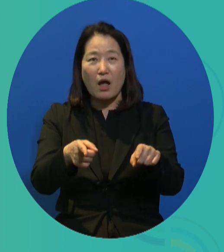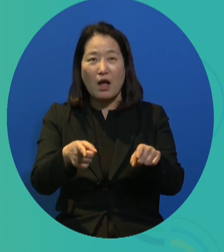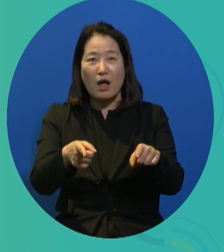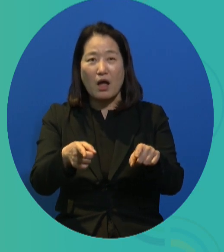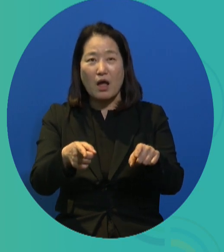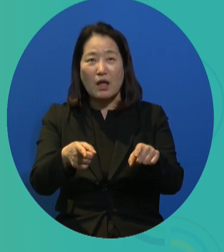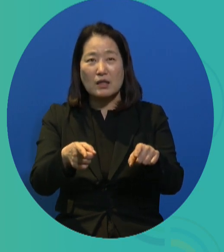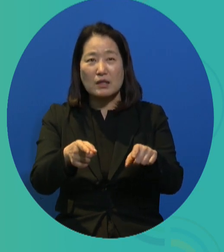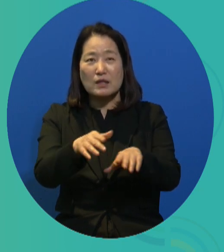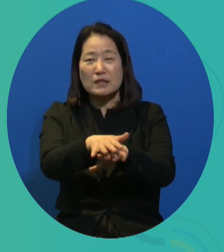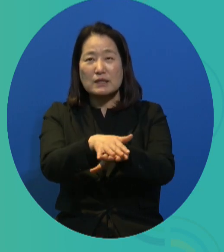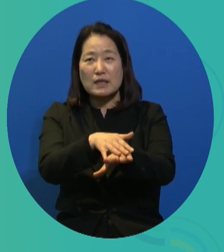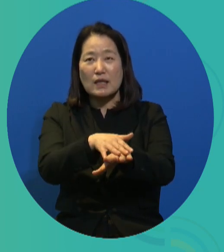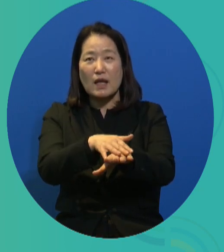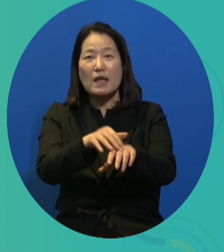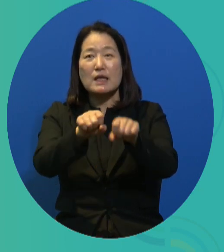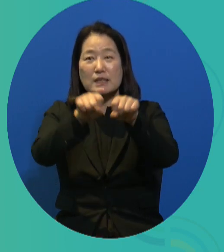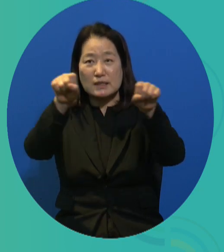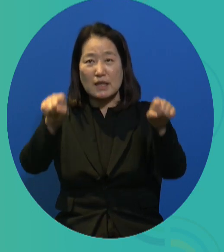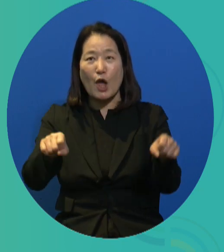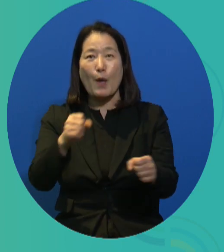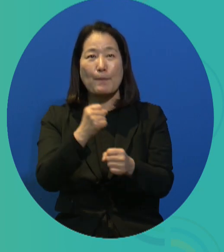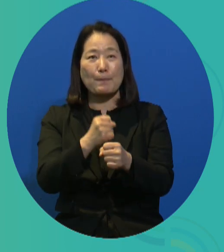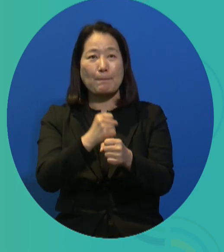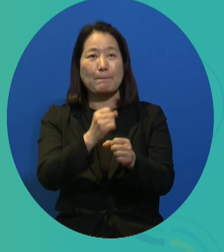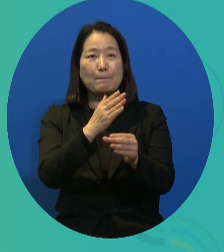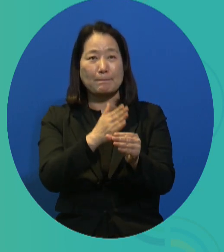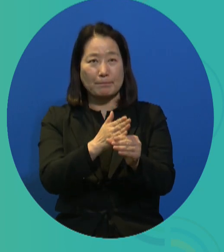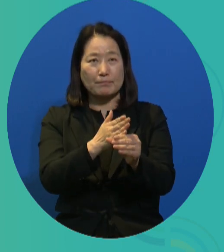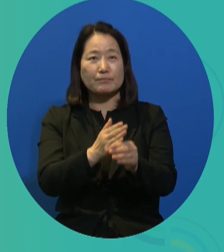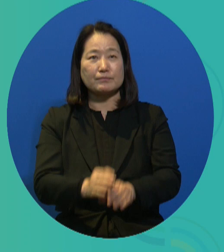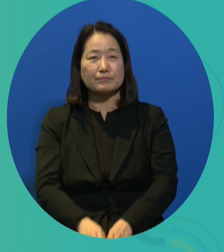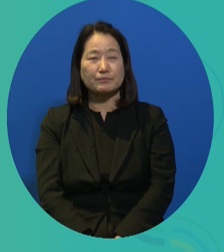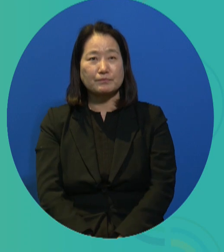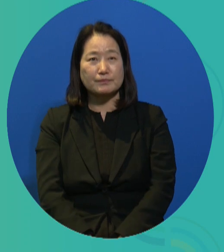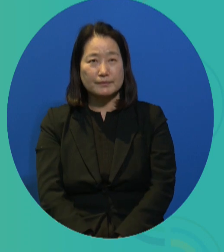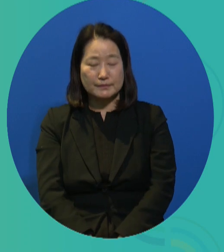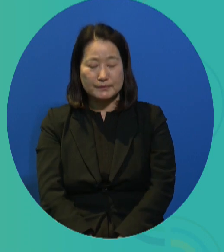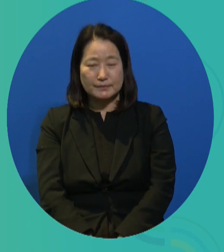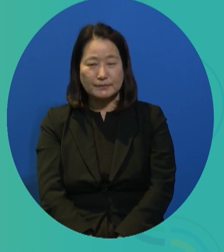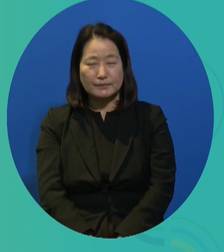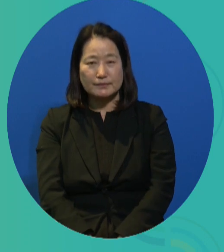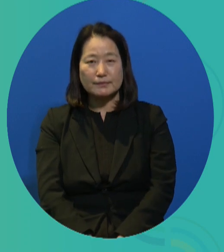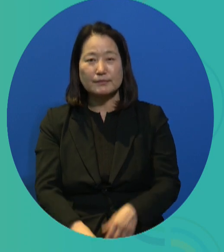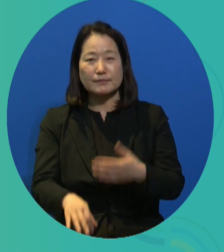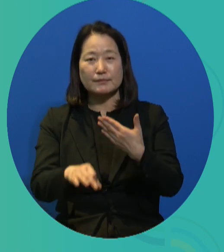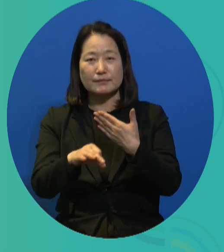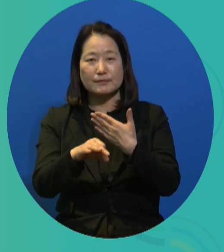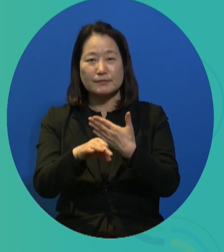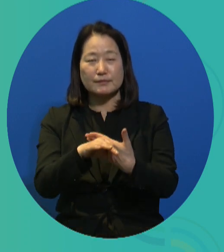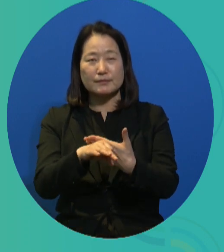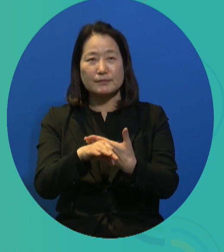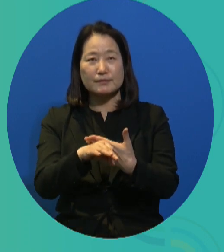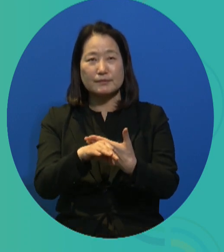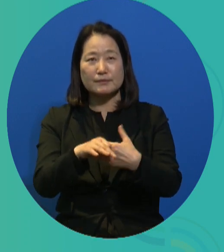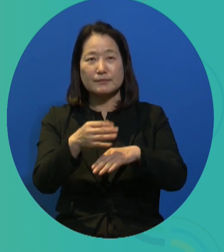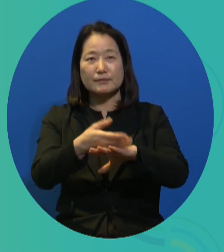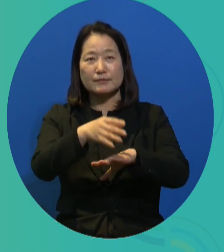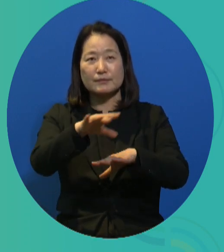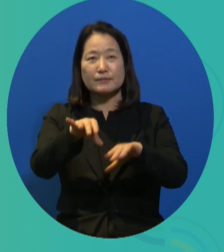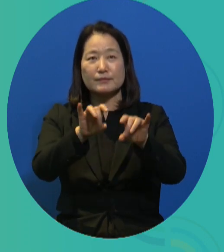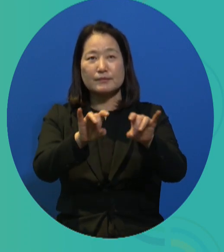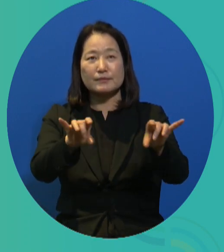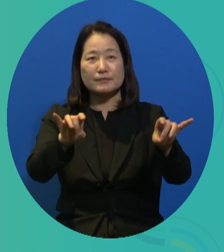more capable. So we are preparing for an evaluation criteria for these participating organizations that can provide support